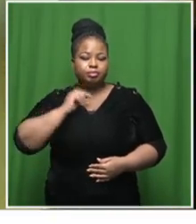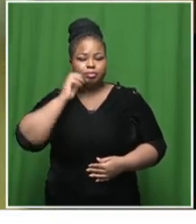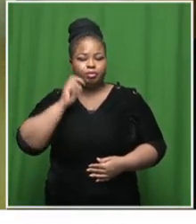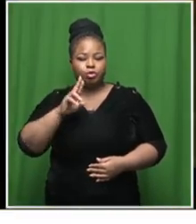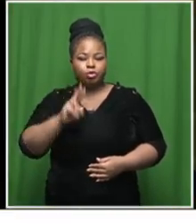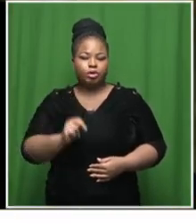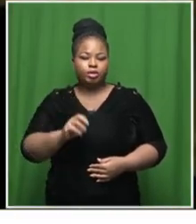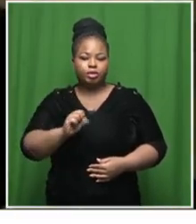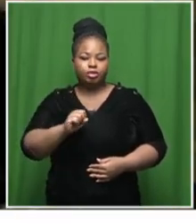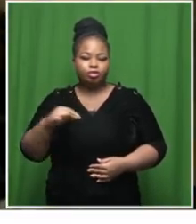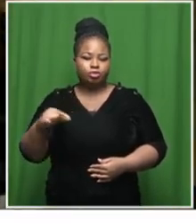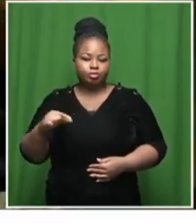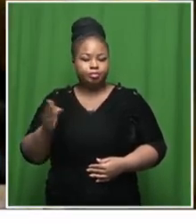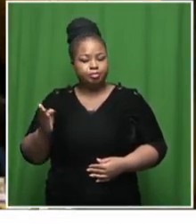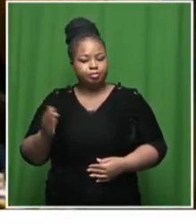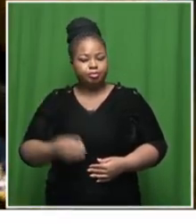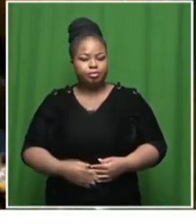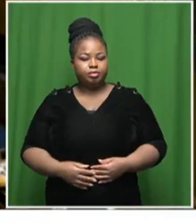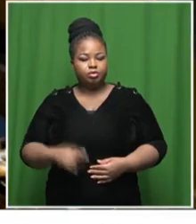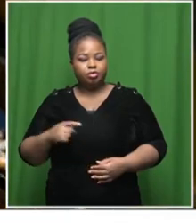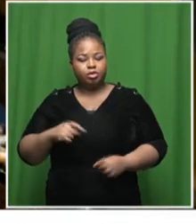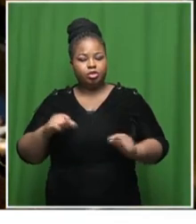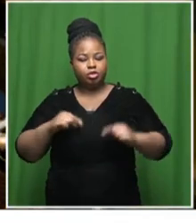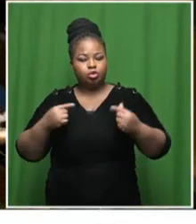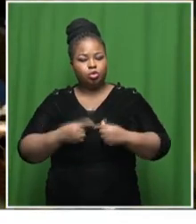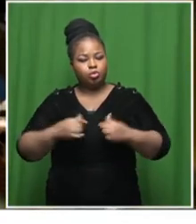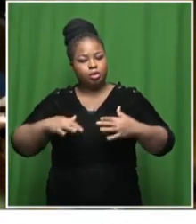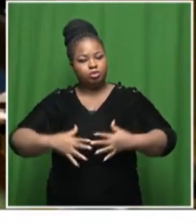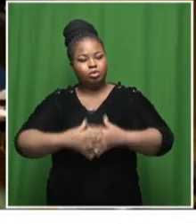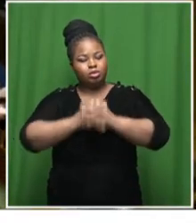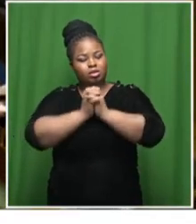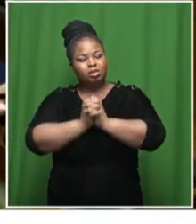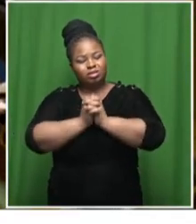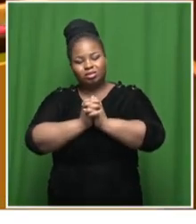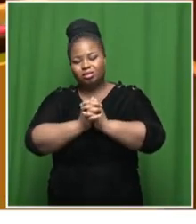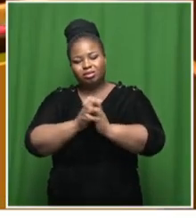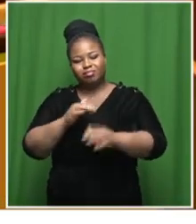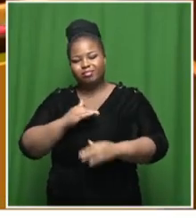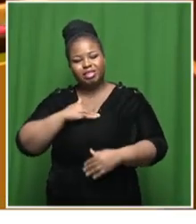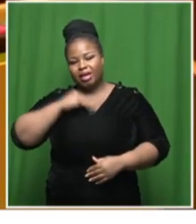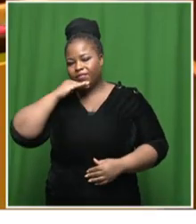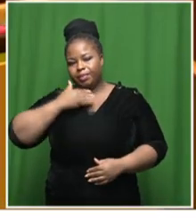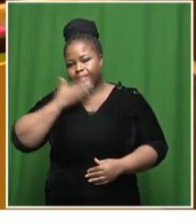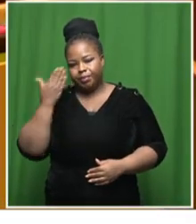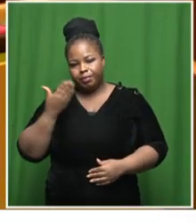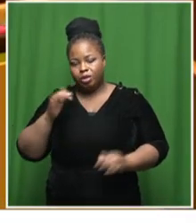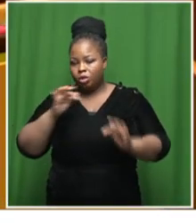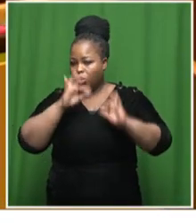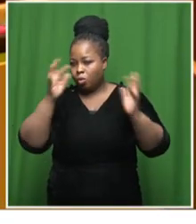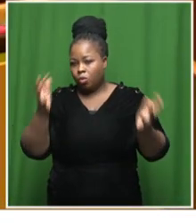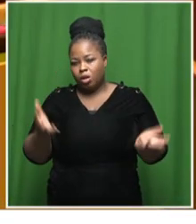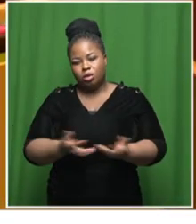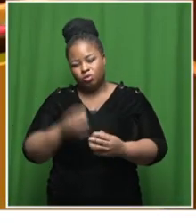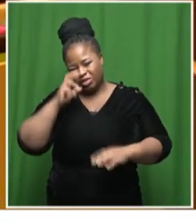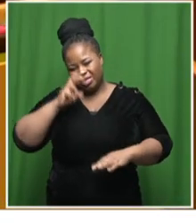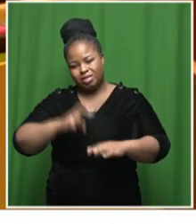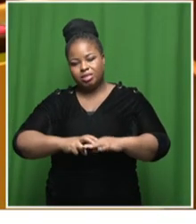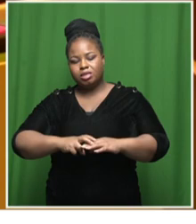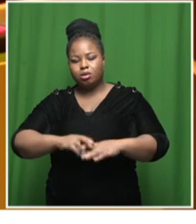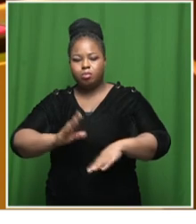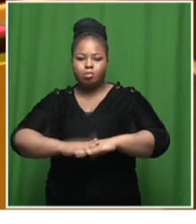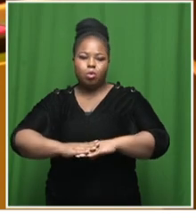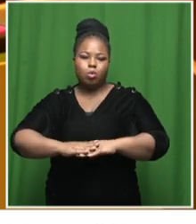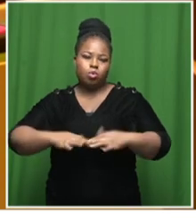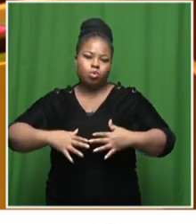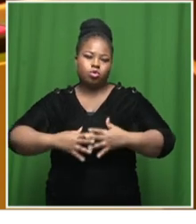UN Secretary General sentiment that global solidarity was in short supply in a world in desperate need of more